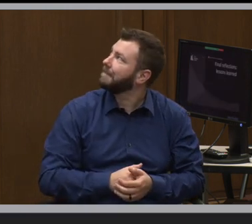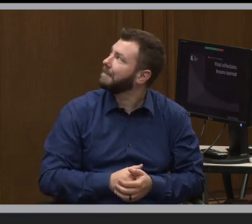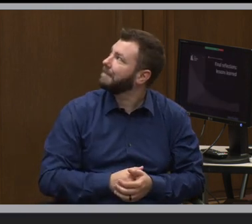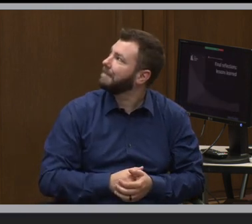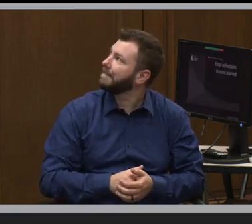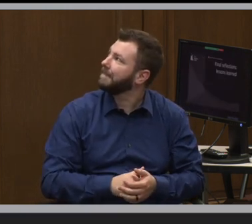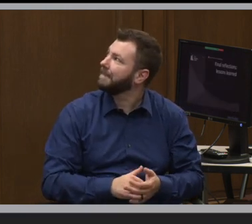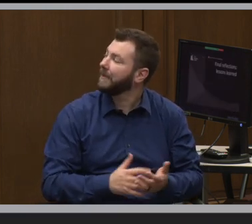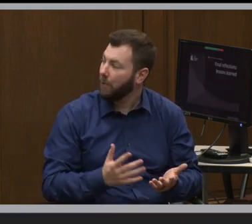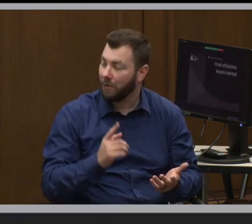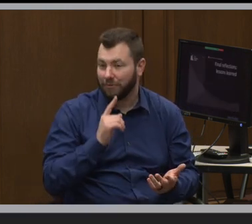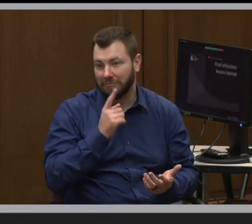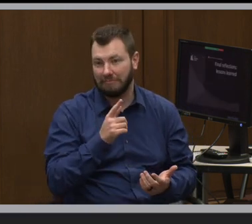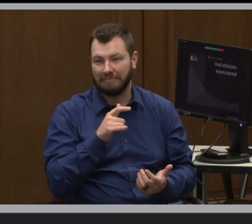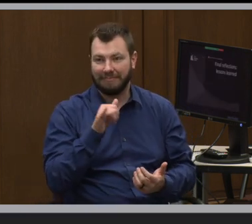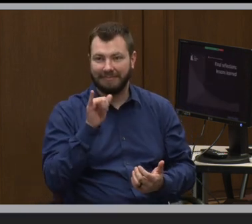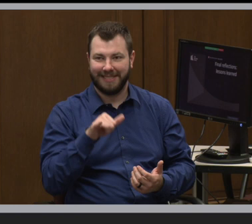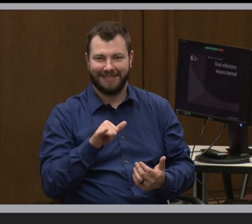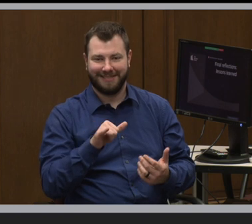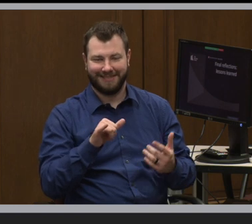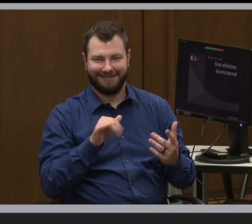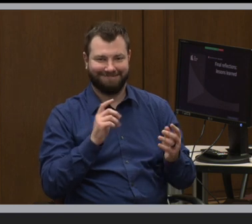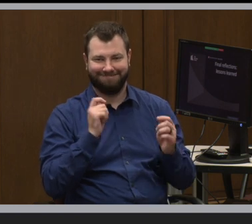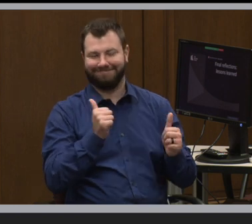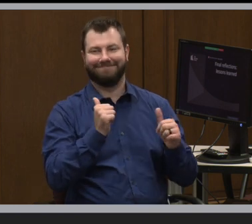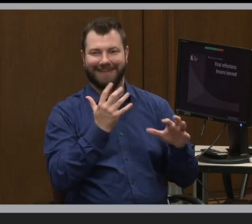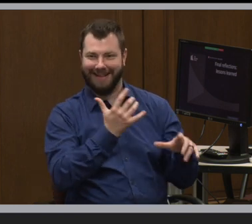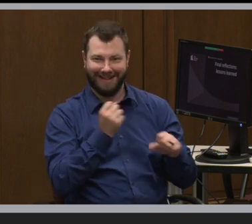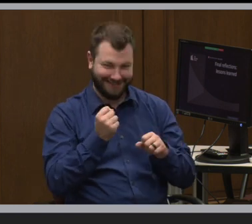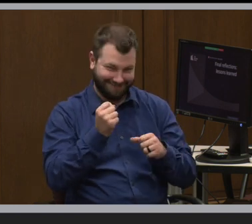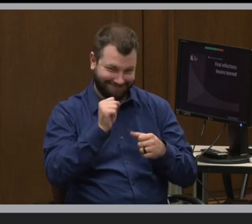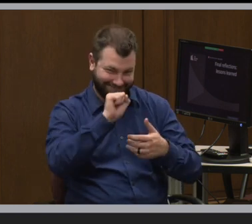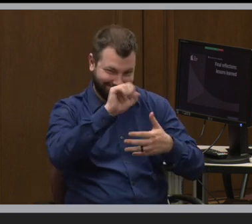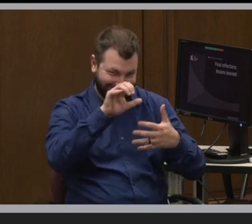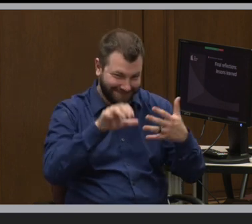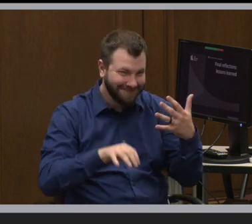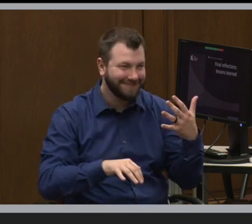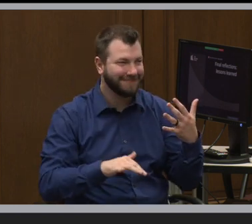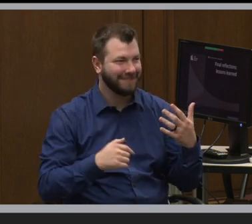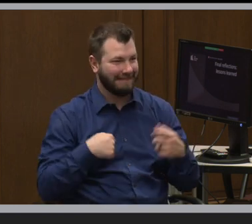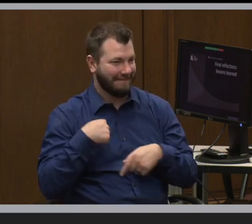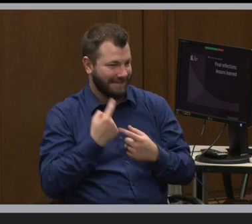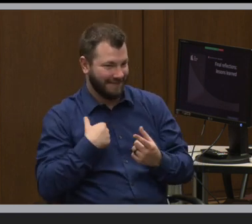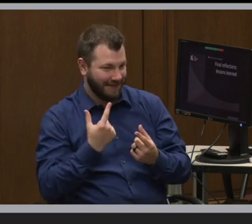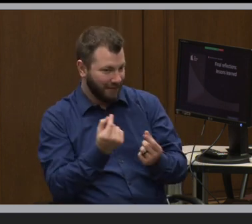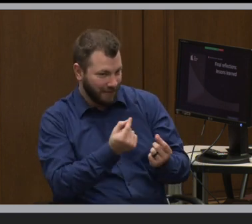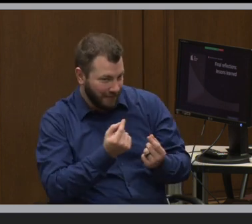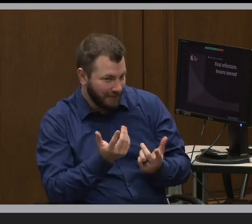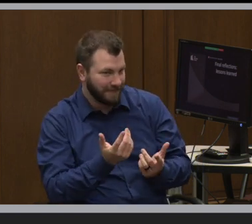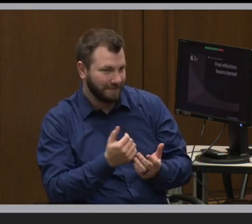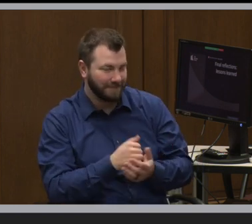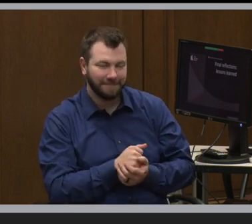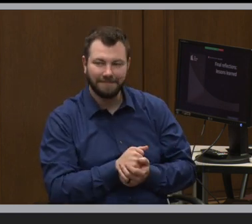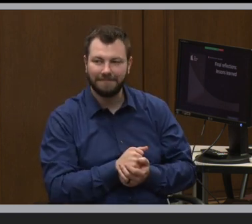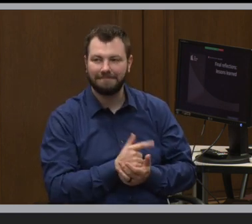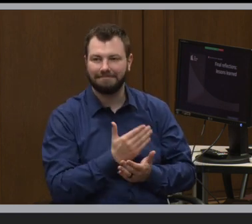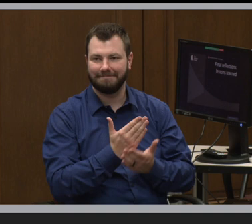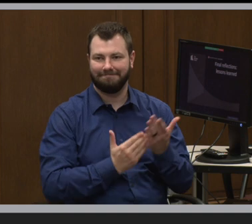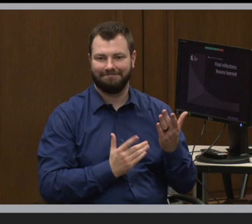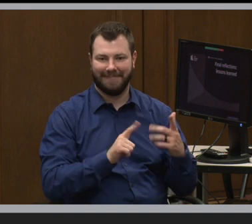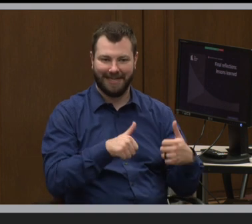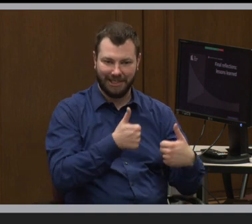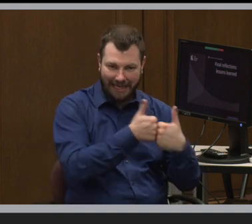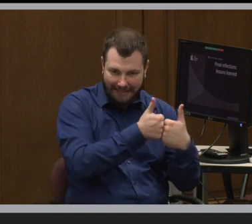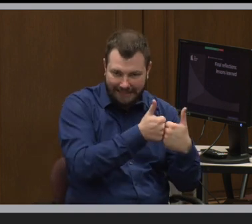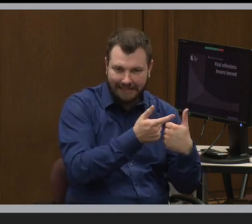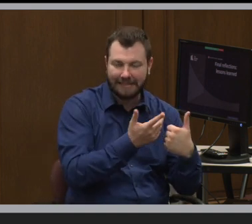So that's kind of a whirlwind of what we've been up to, some of the challenges,